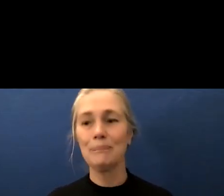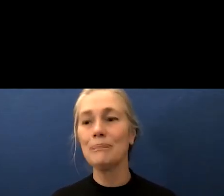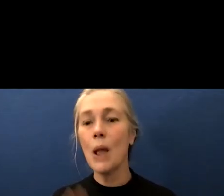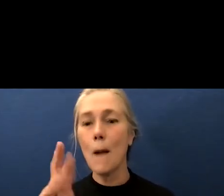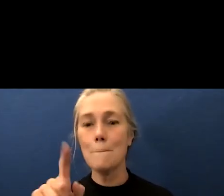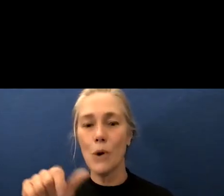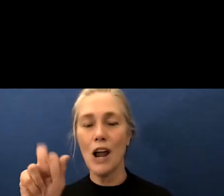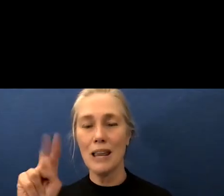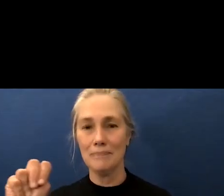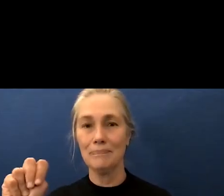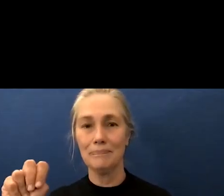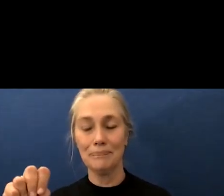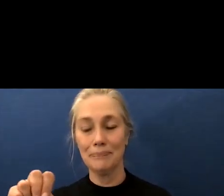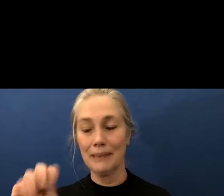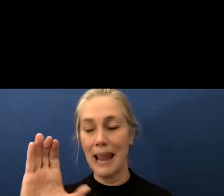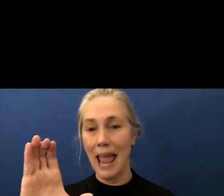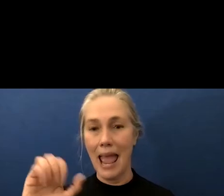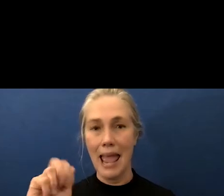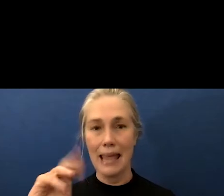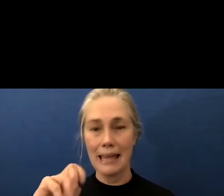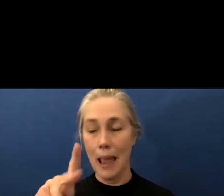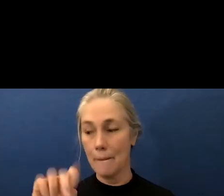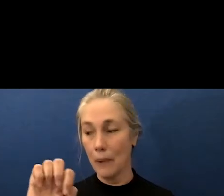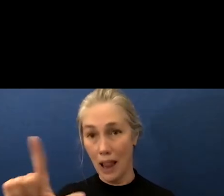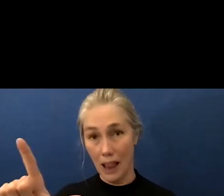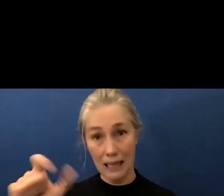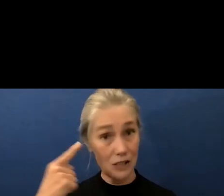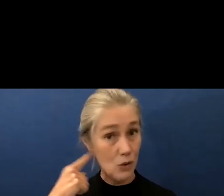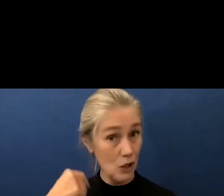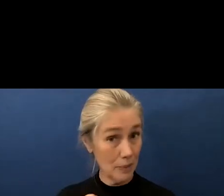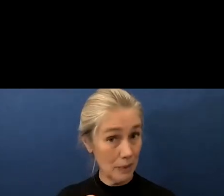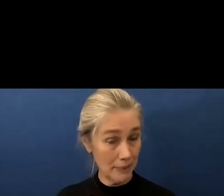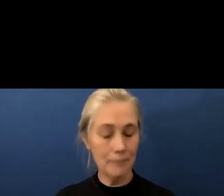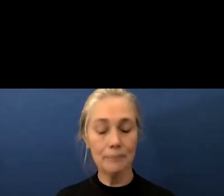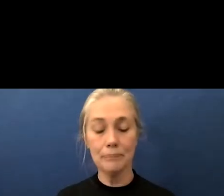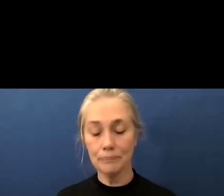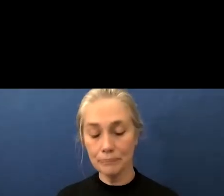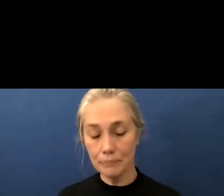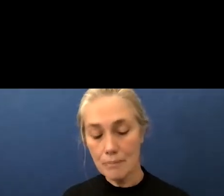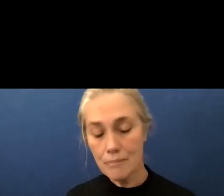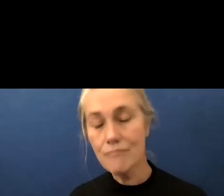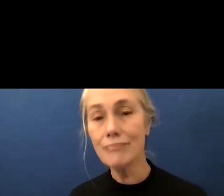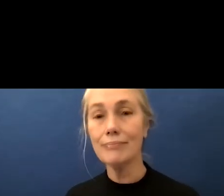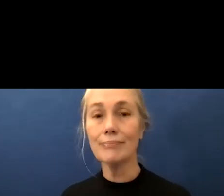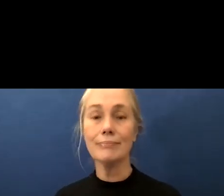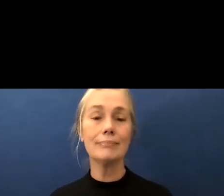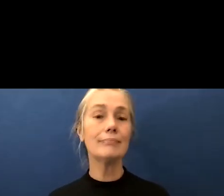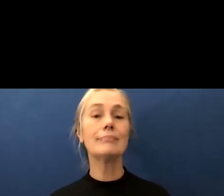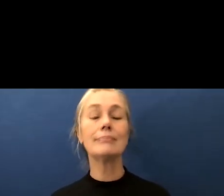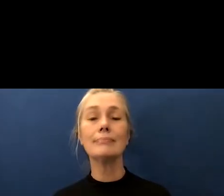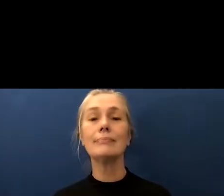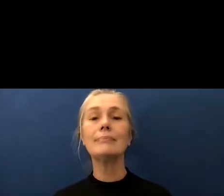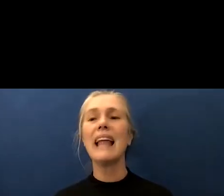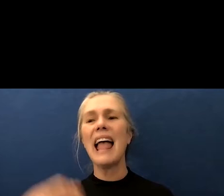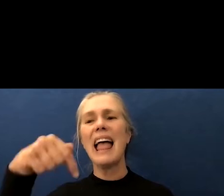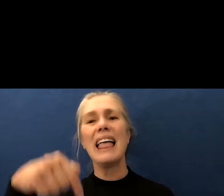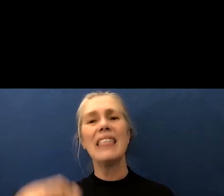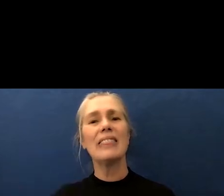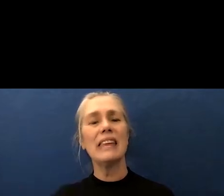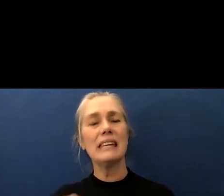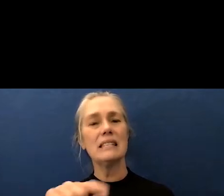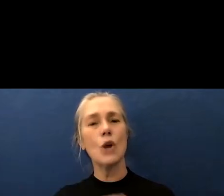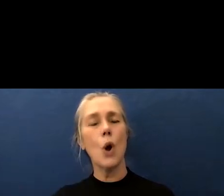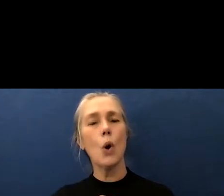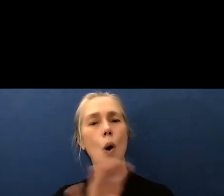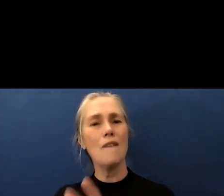brian campbell can you hear me yes thank you so they compare these code vaccines to